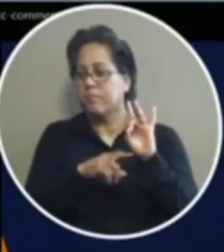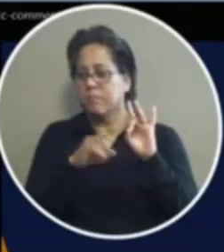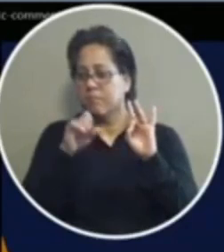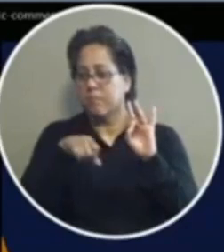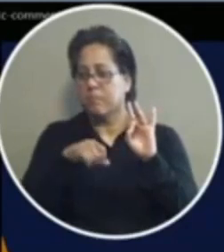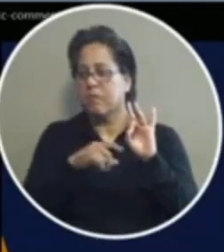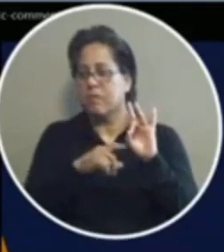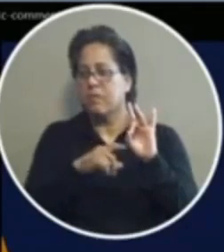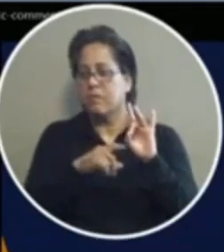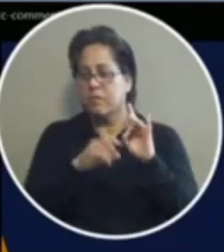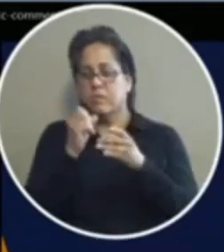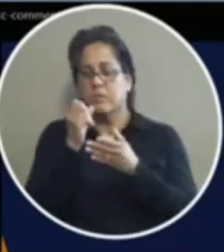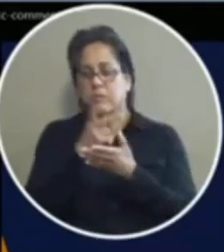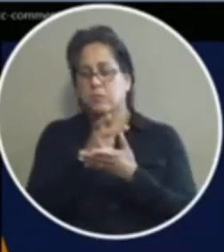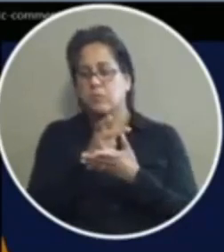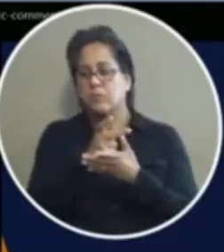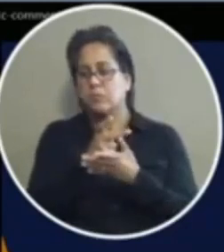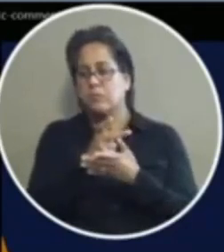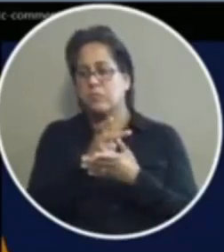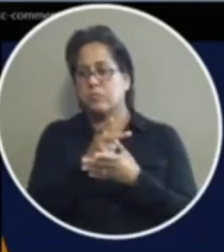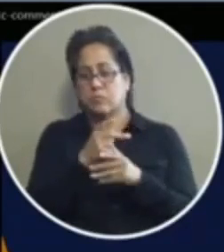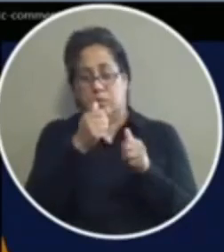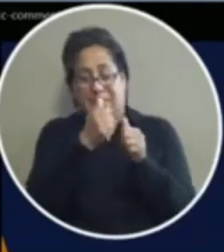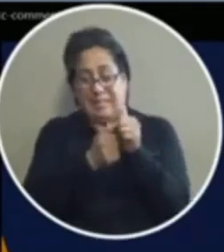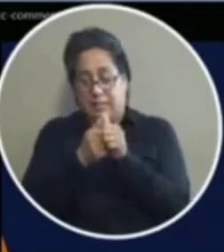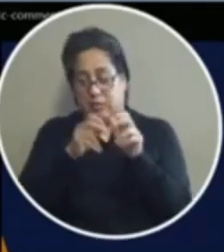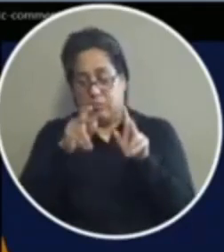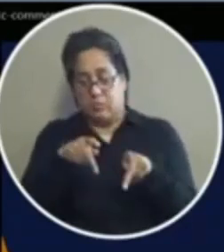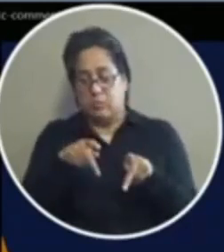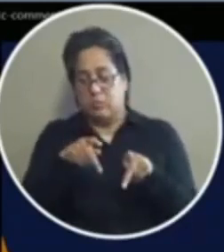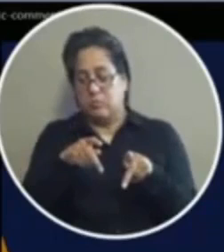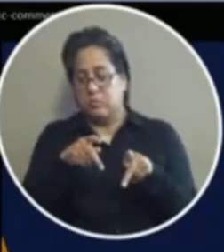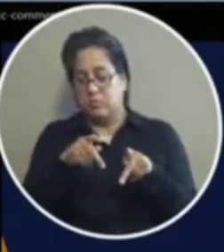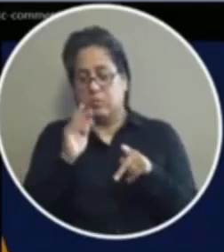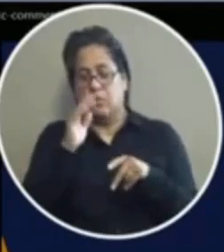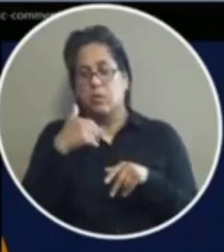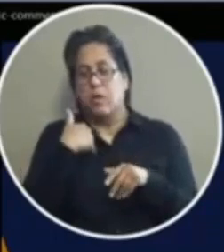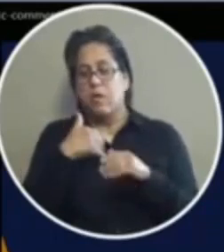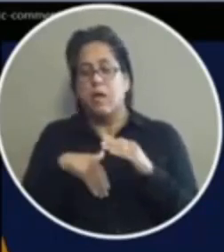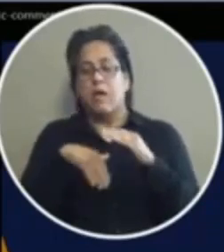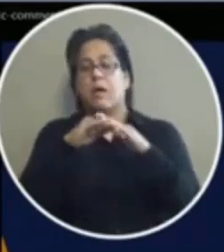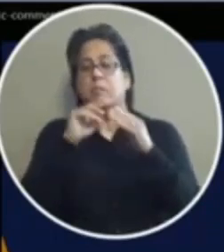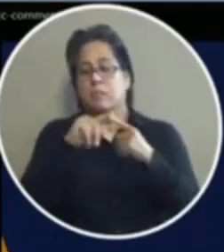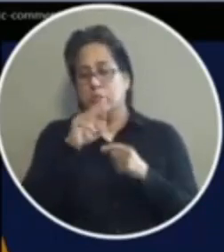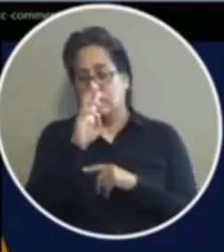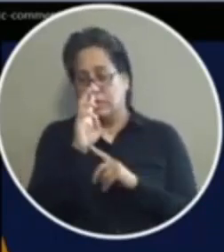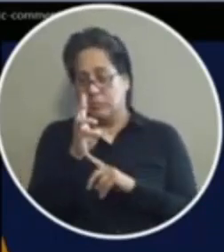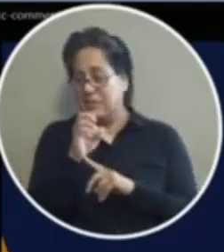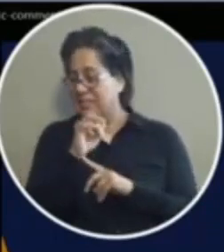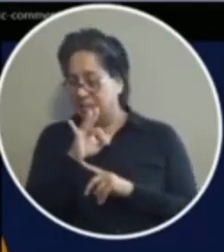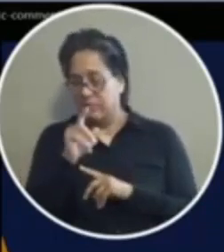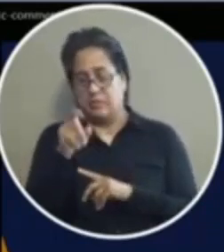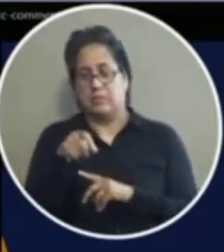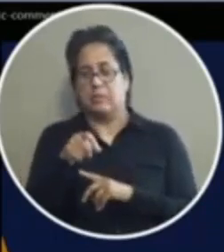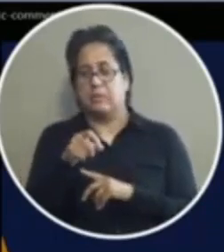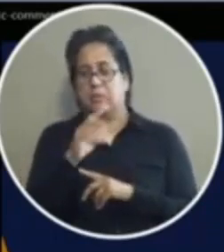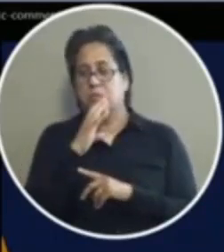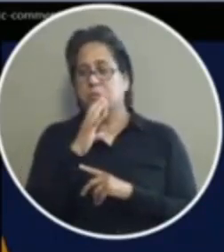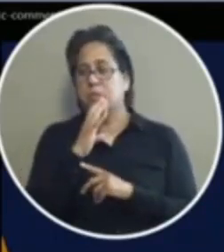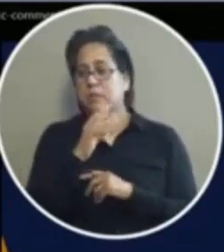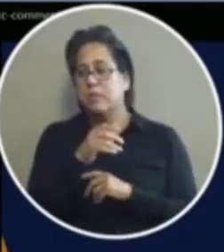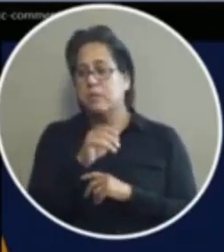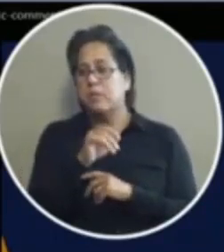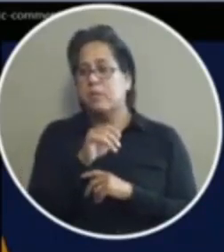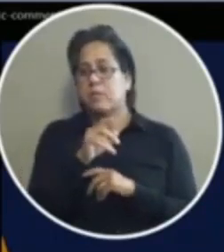aye that motion passes unanimously so each member of the audience will have up to six minutes if they need six minutes to speak